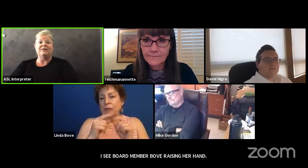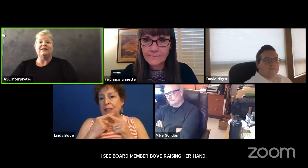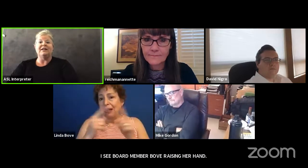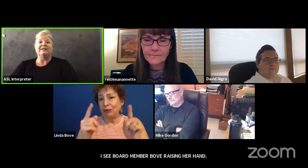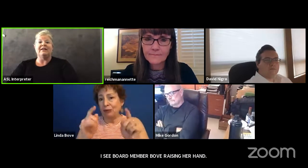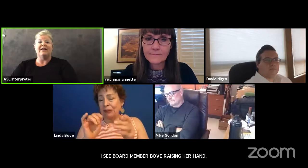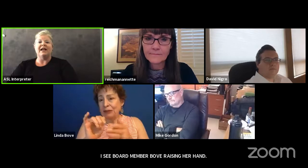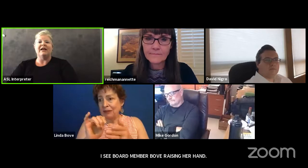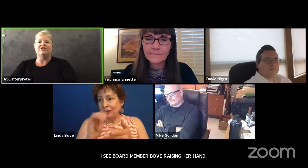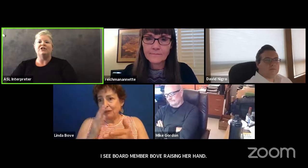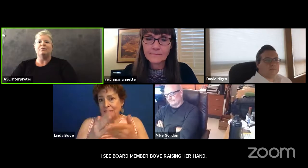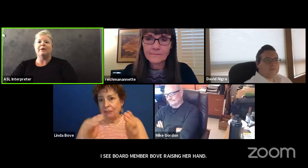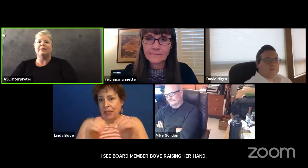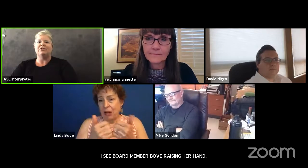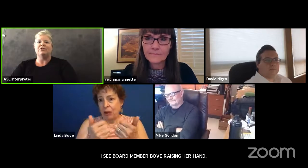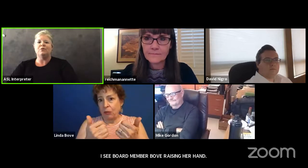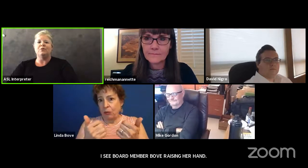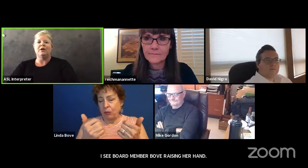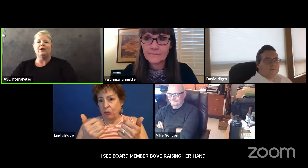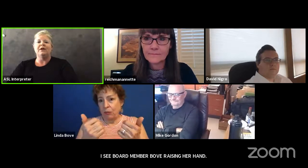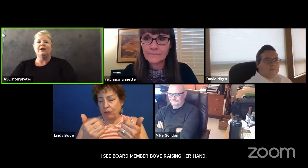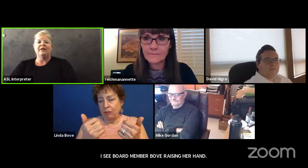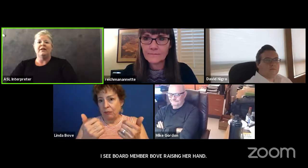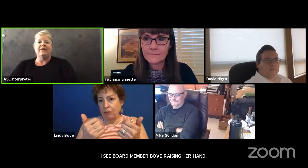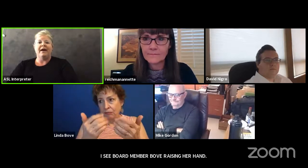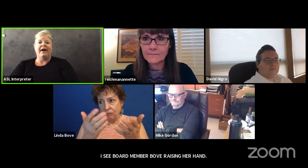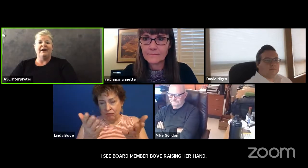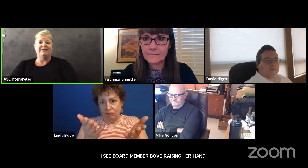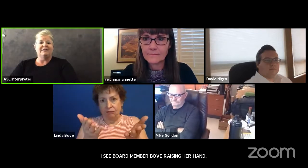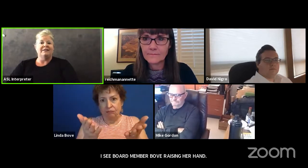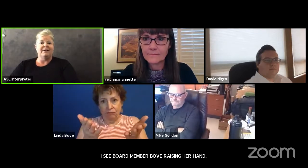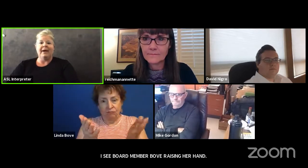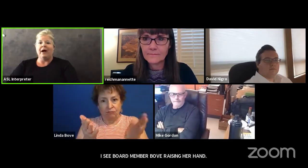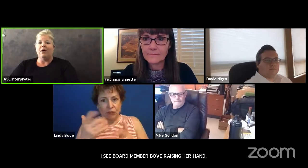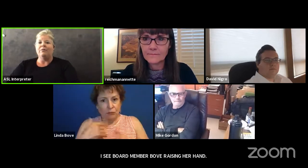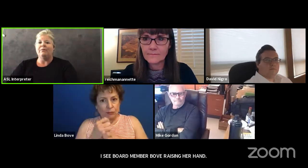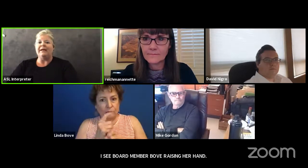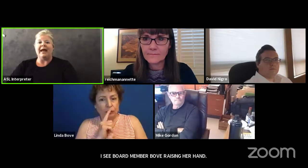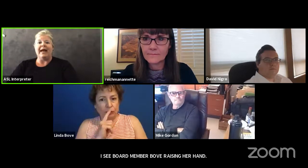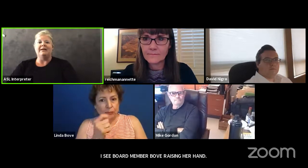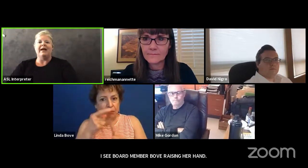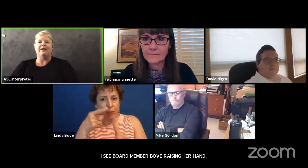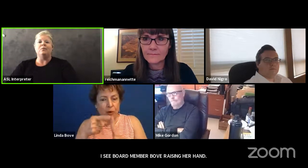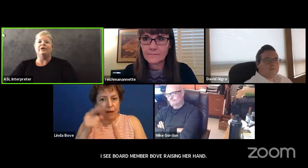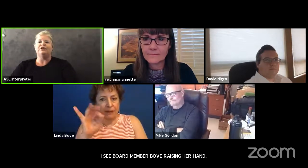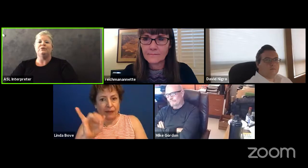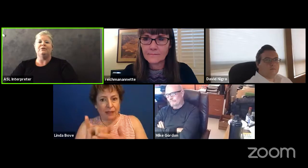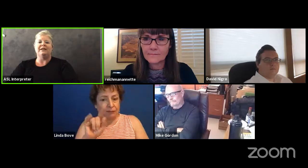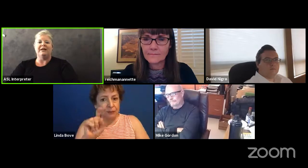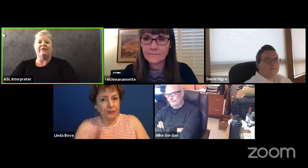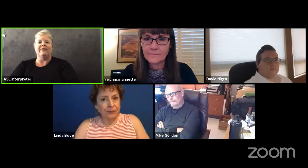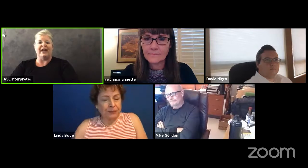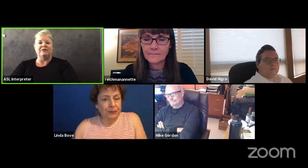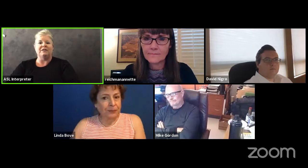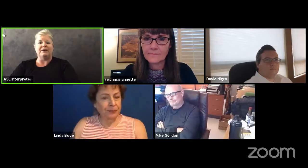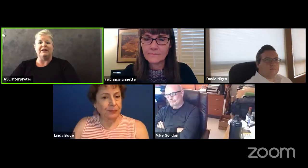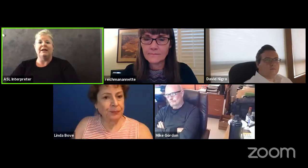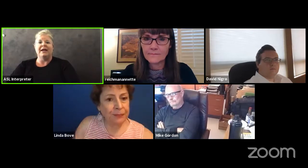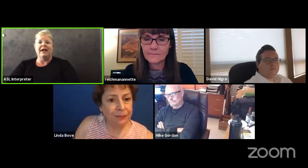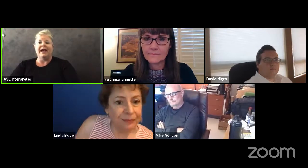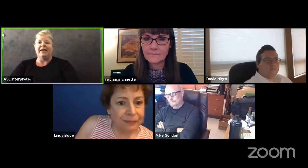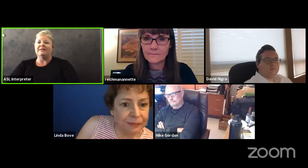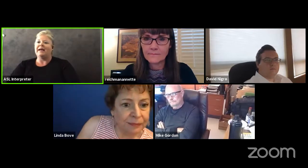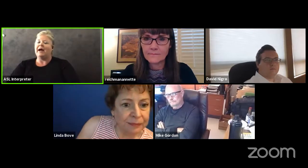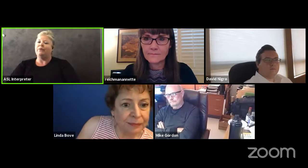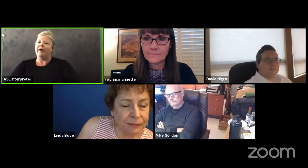videos and things like that i just want to make sure that somehow we can and we'll do that type of announcement